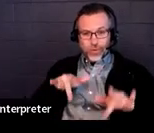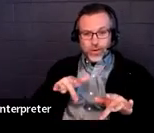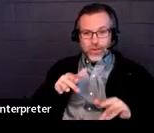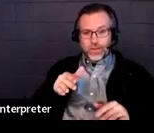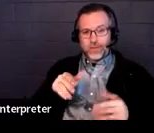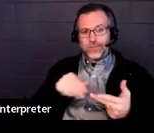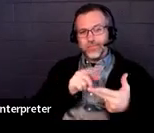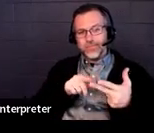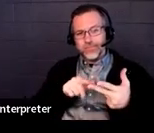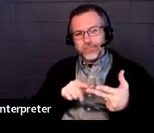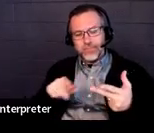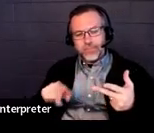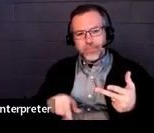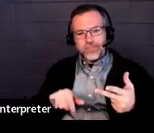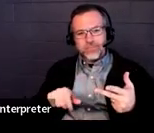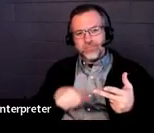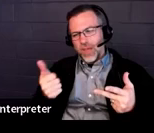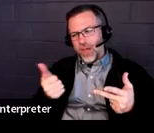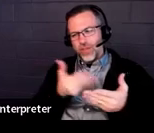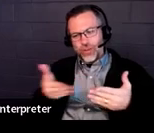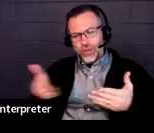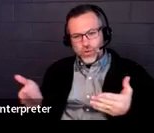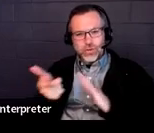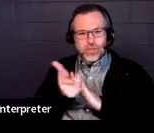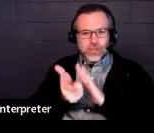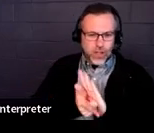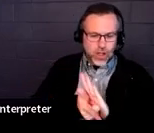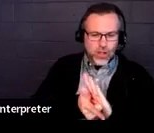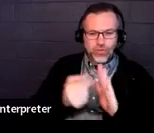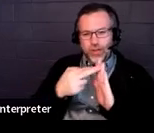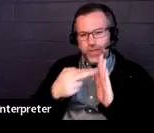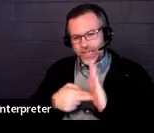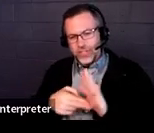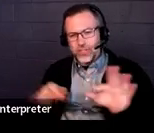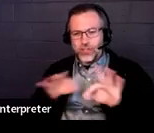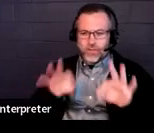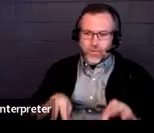links to other resources, laws, regulations, and forms, and reporting.